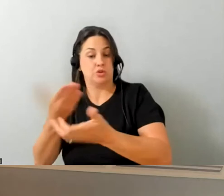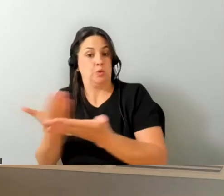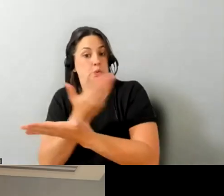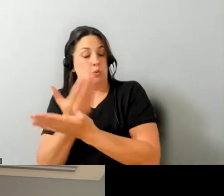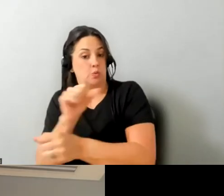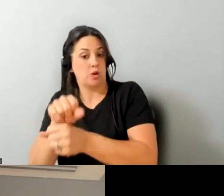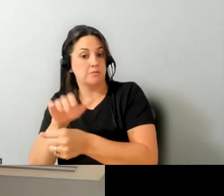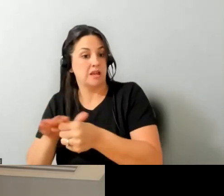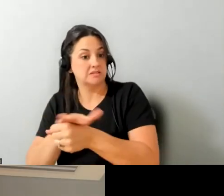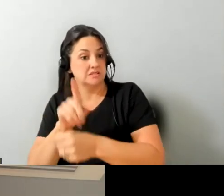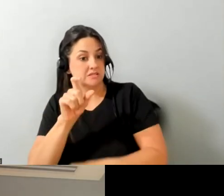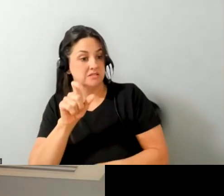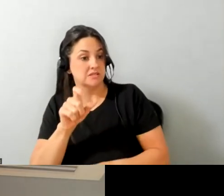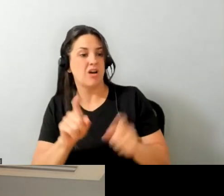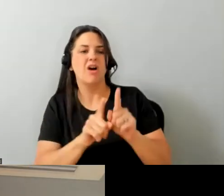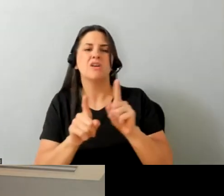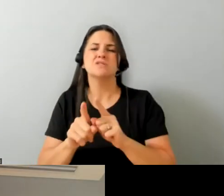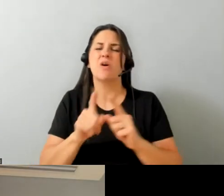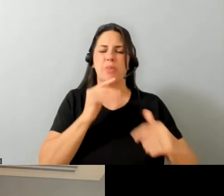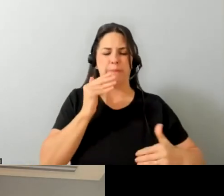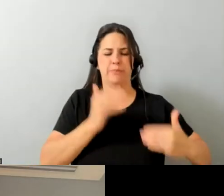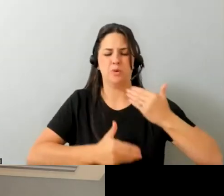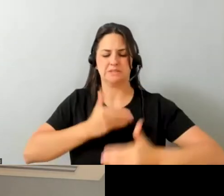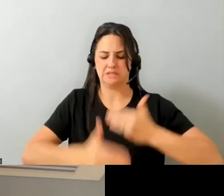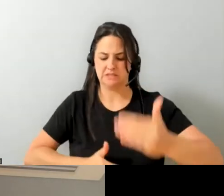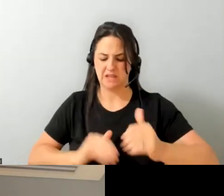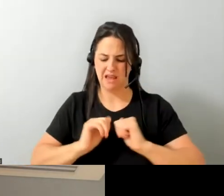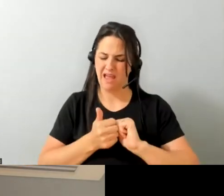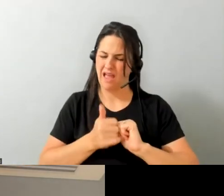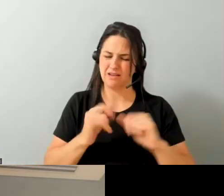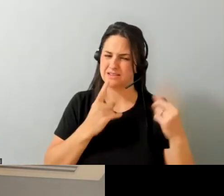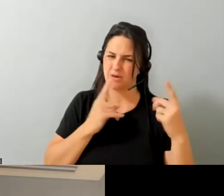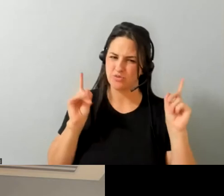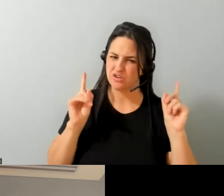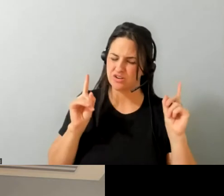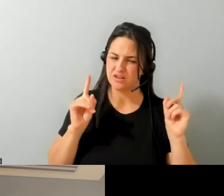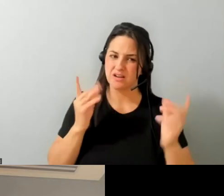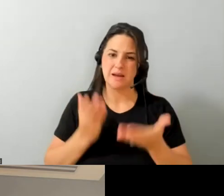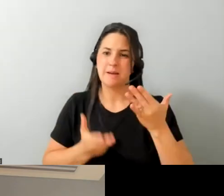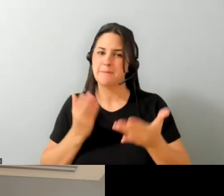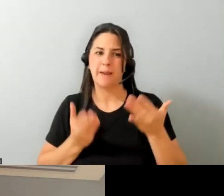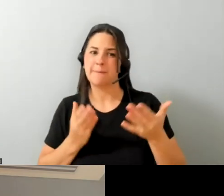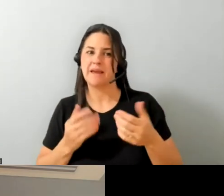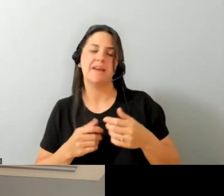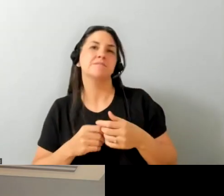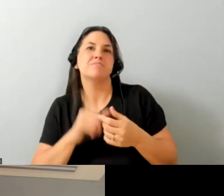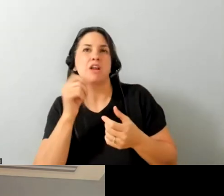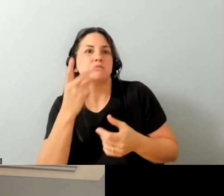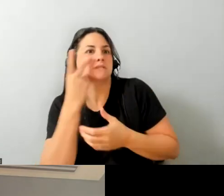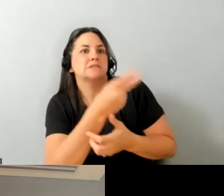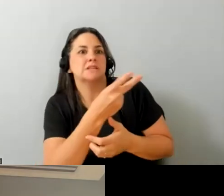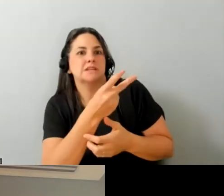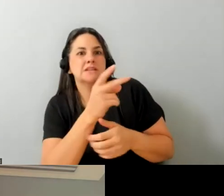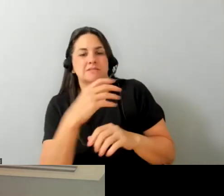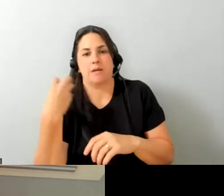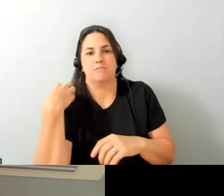process how does that work when managers may not see their employees face to face uh